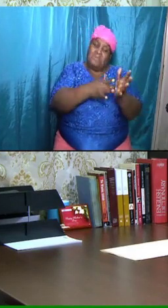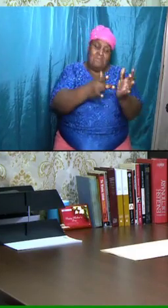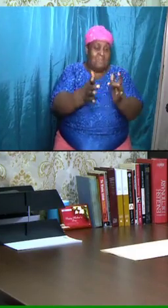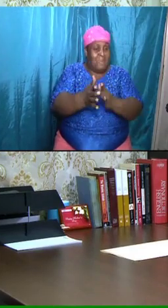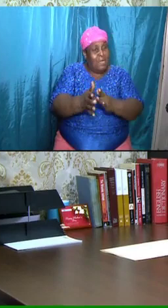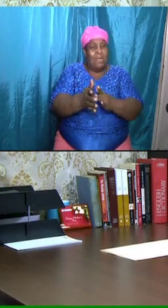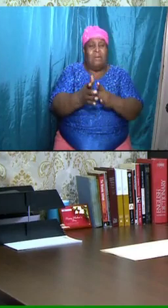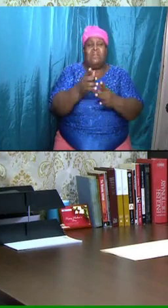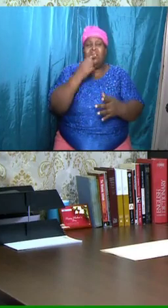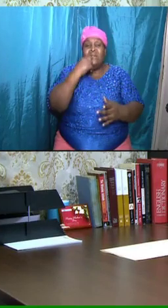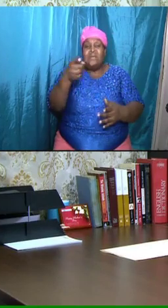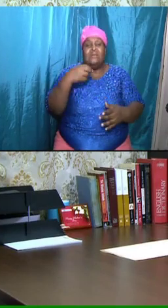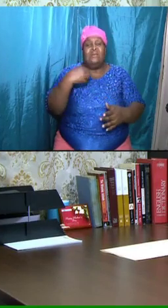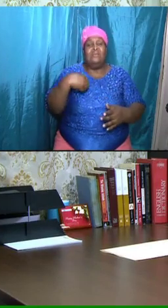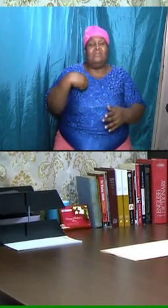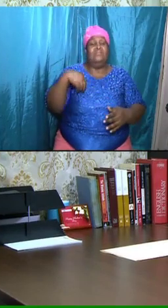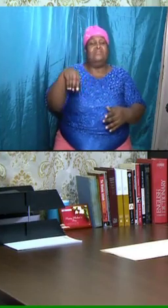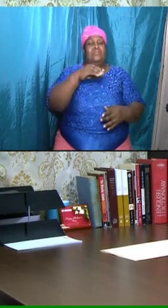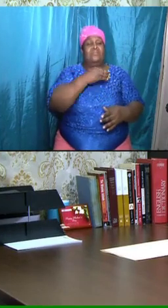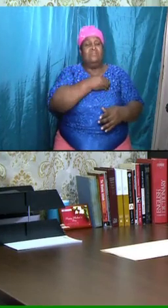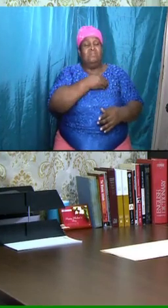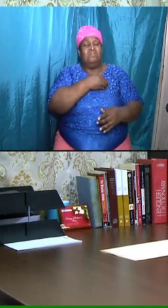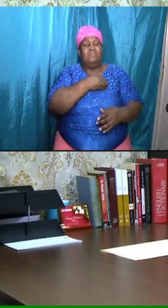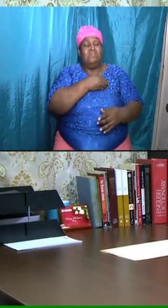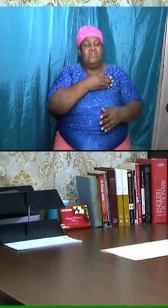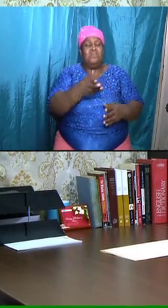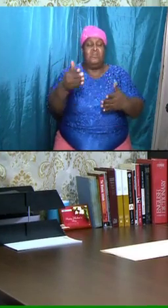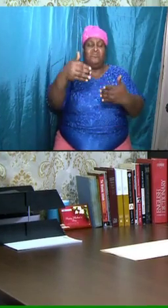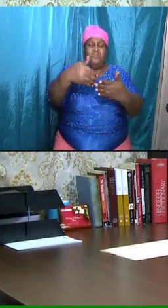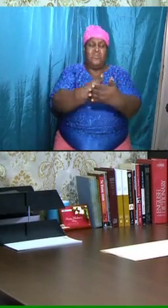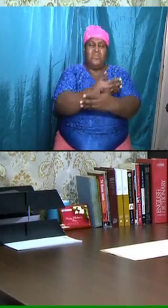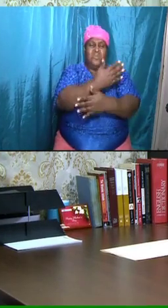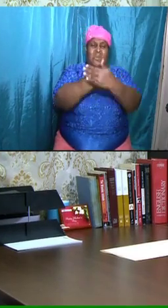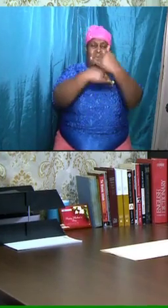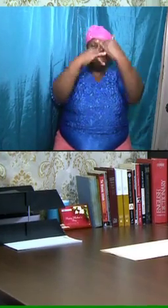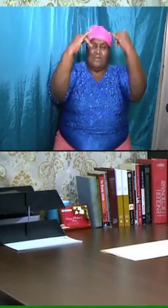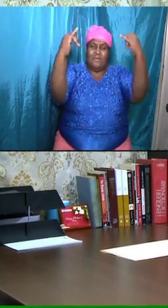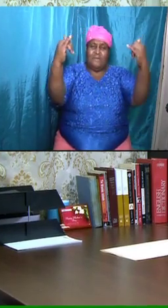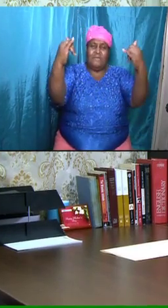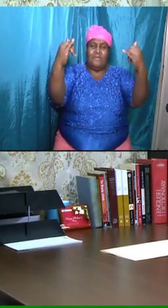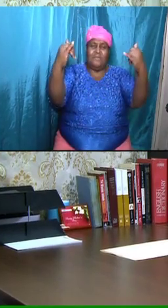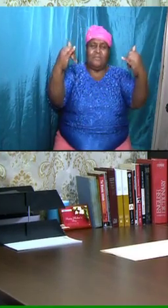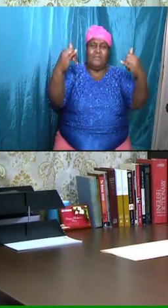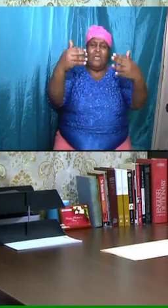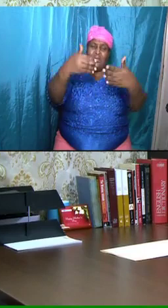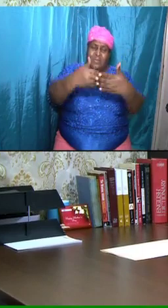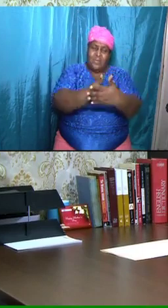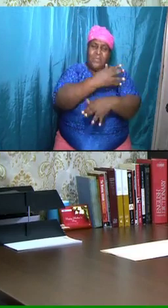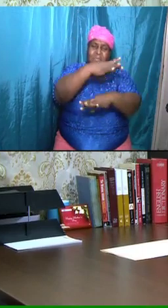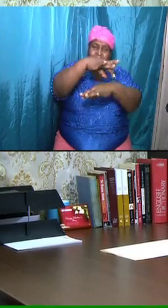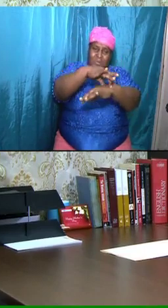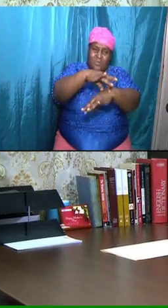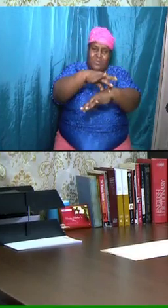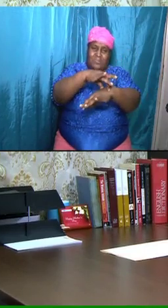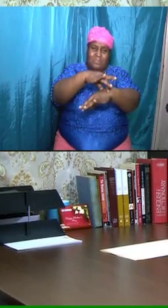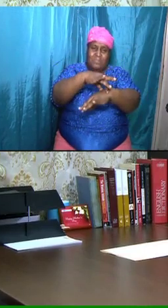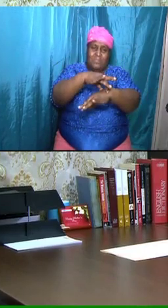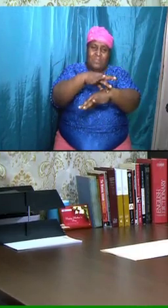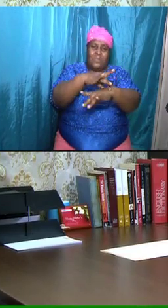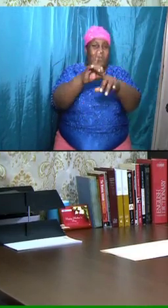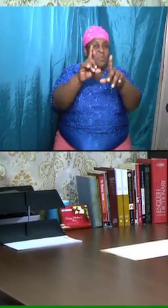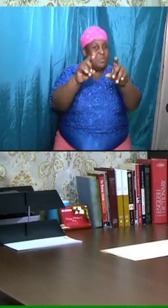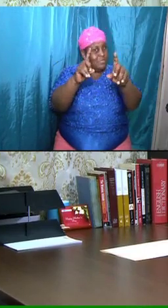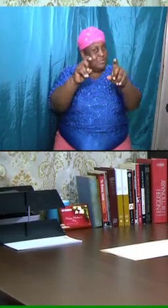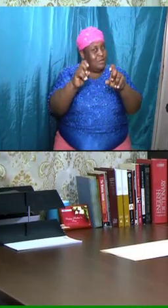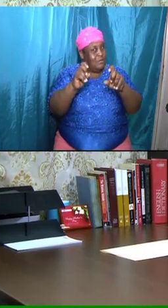there will be a new heaven and a new earth. What will be the purpose of the new earth if there were not